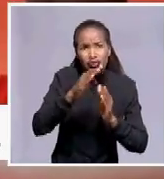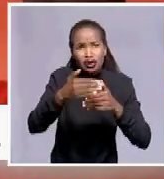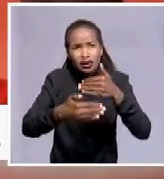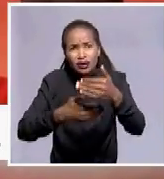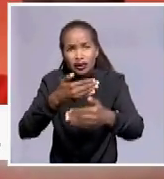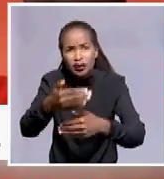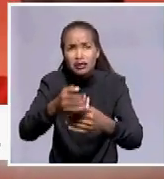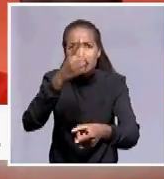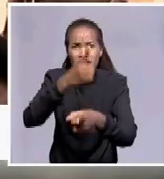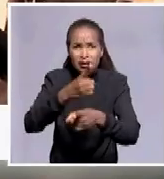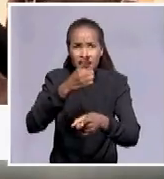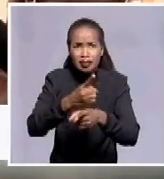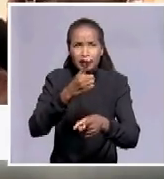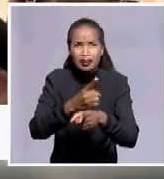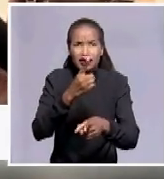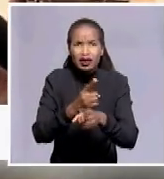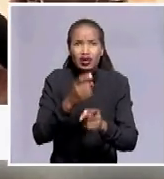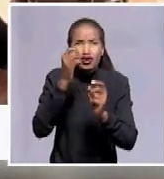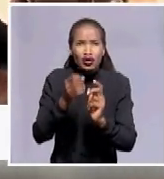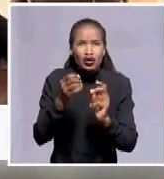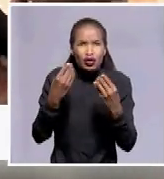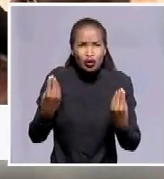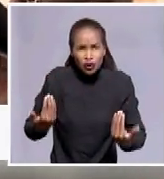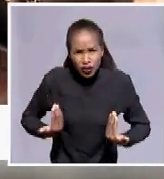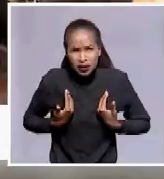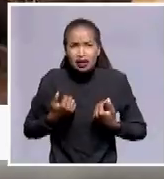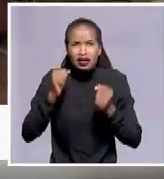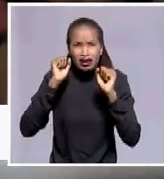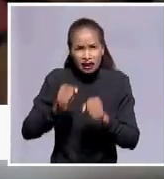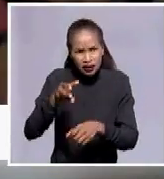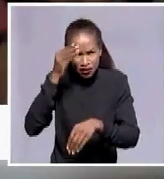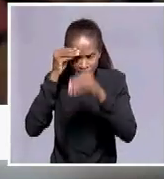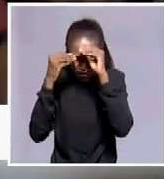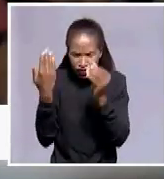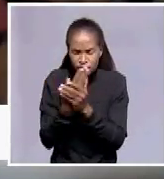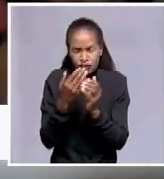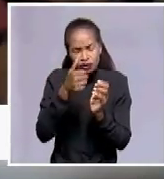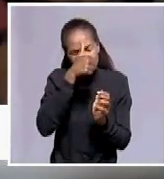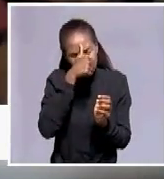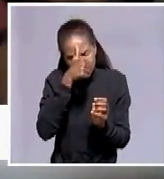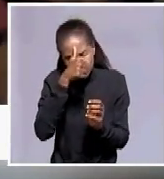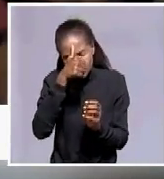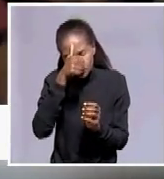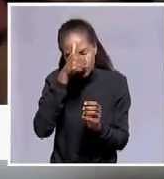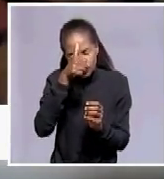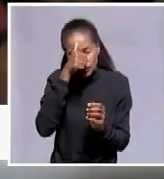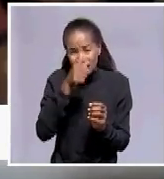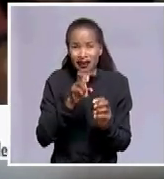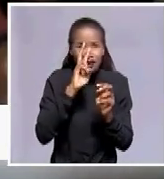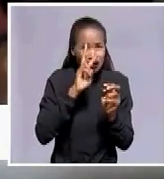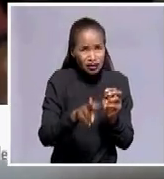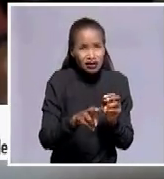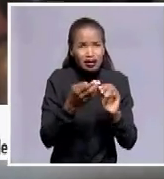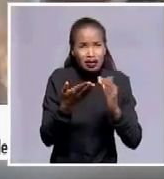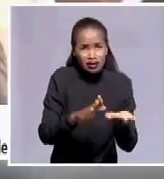to be echoed by future generations. And I think future generations of Zimbabwe can draw lessons from that kind of leadership, that he was